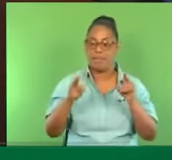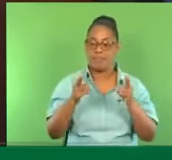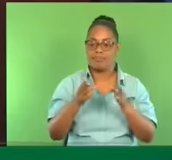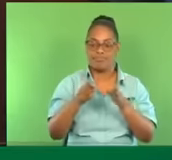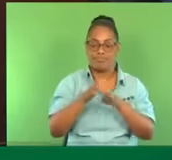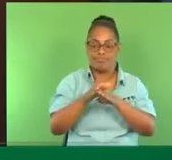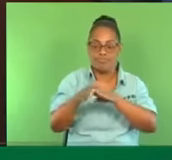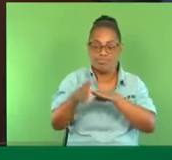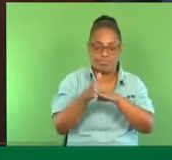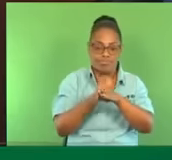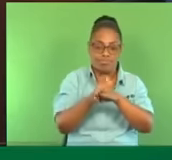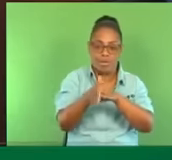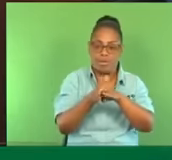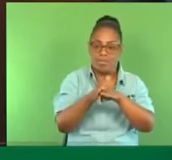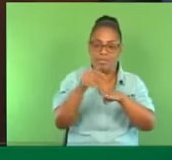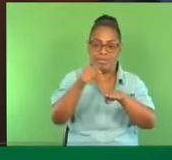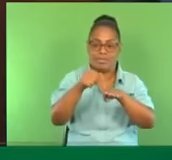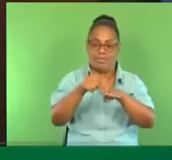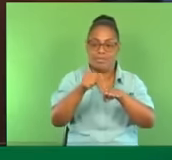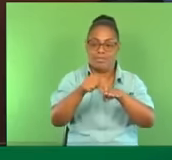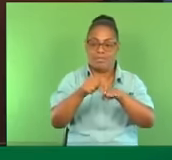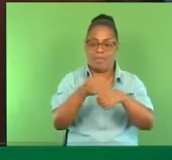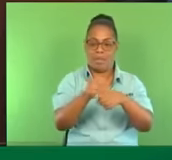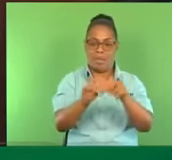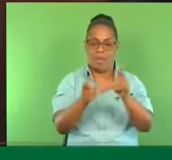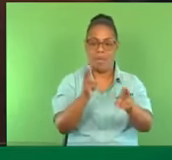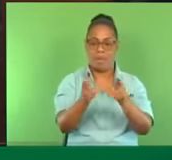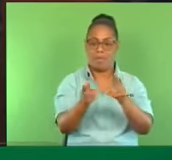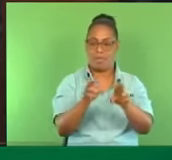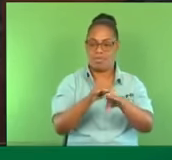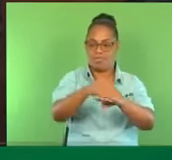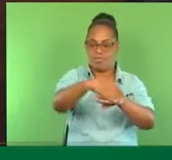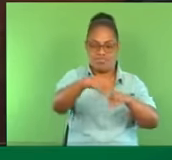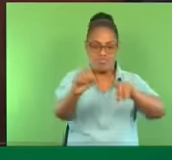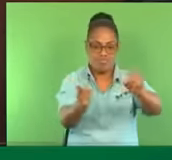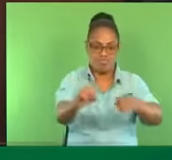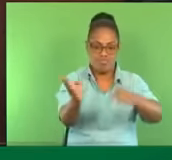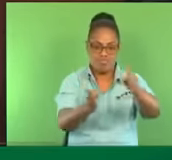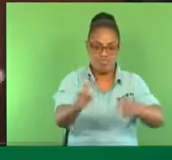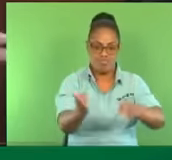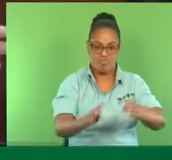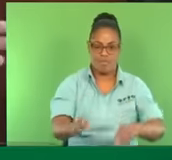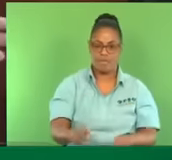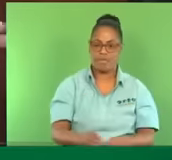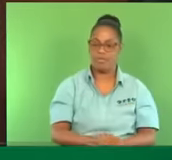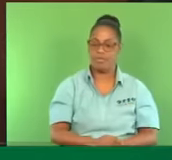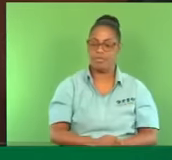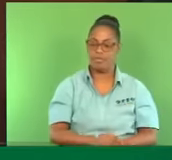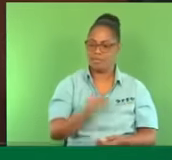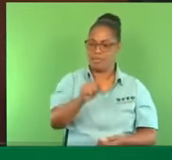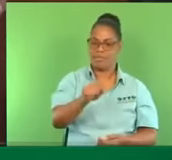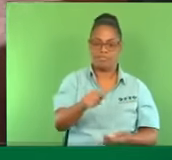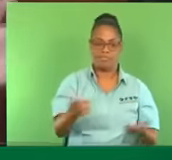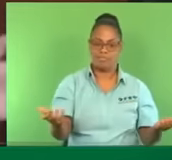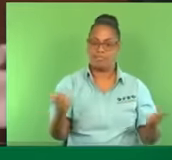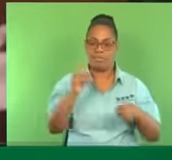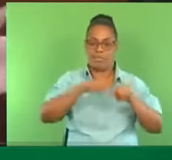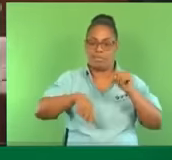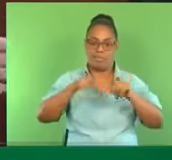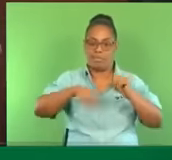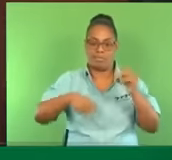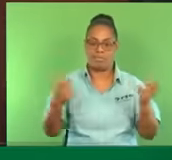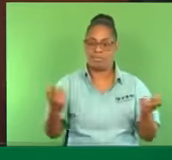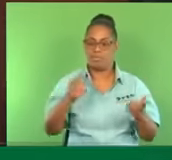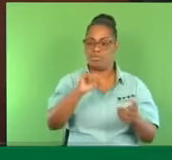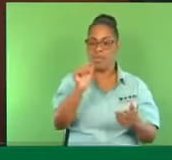and Madam Speaker, broke up like Crick's biscuit on your plate. And that is what we face. So we can't go 20 minutes